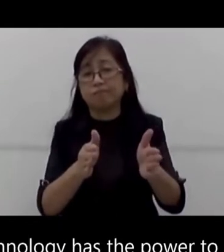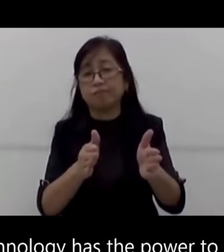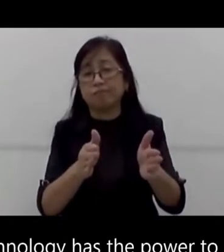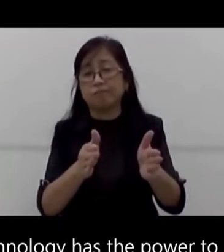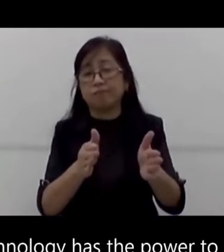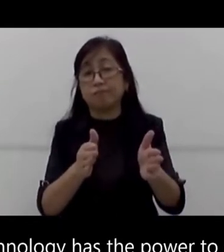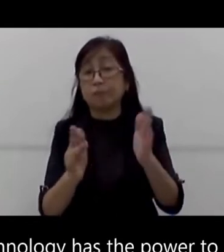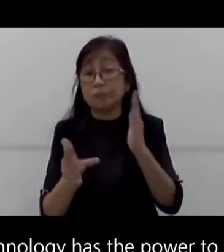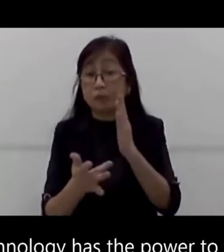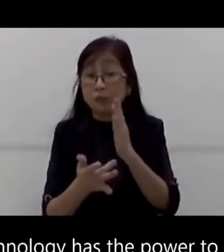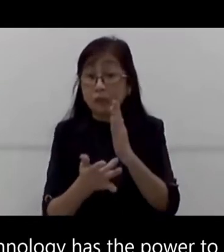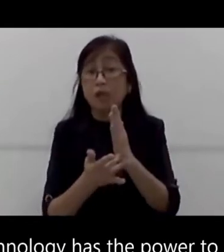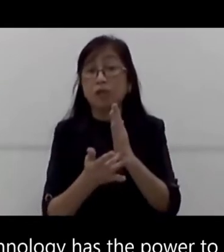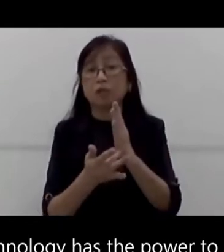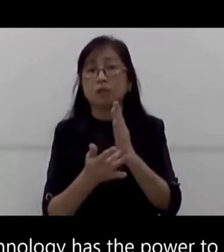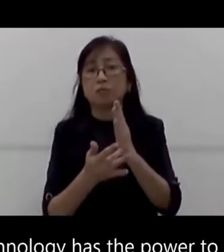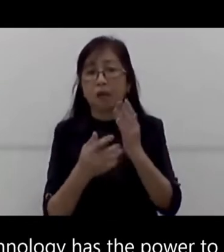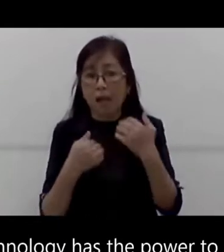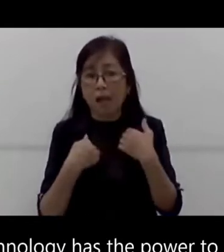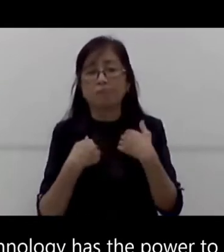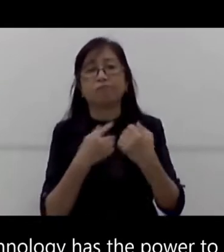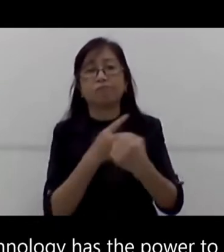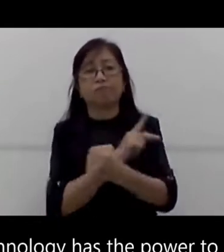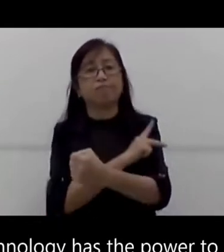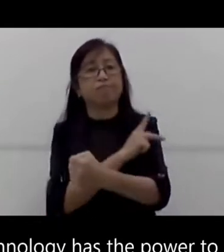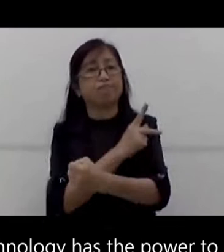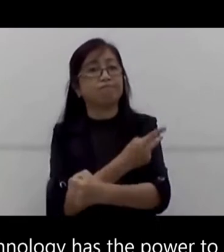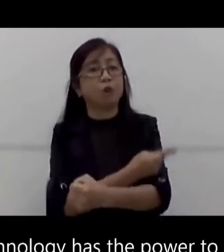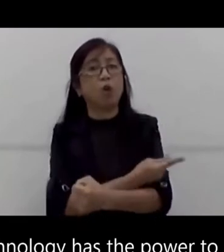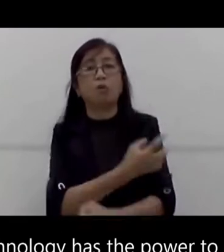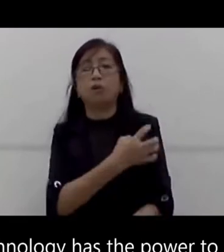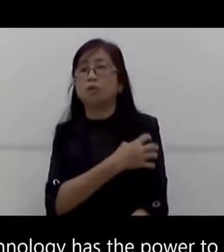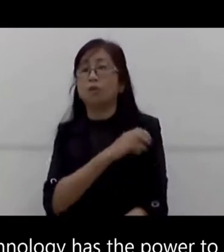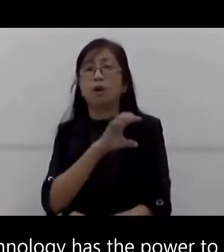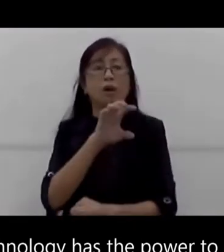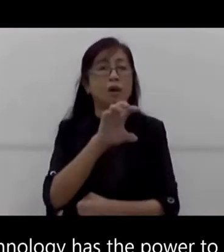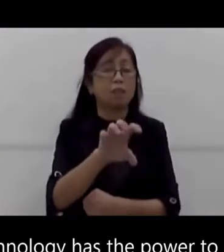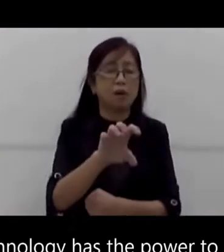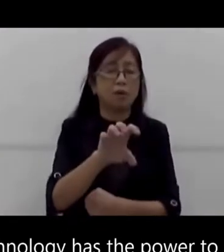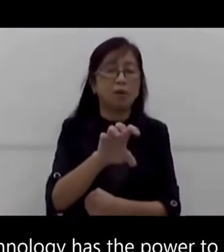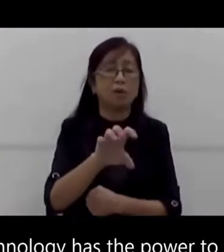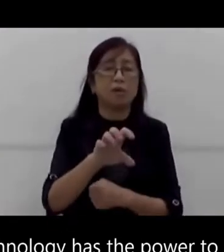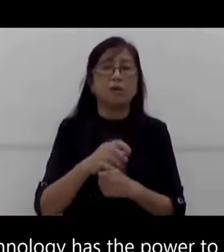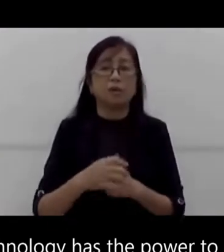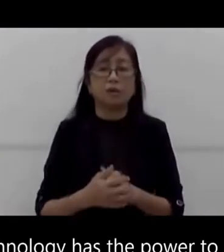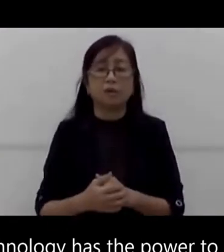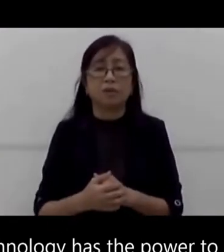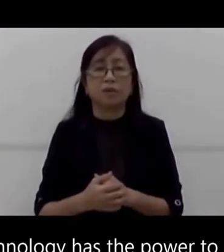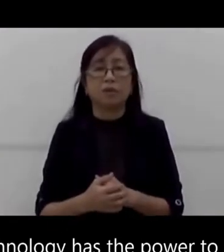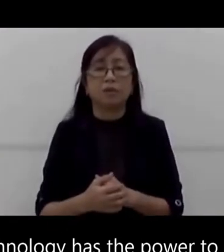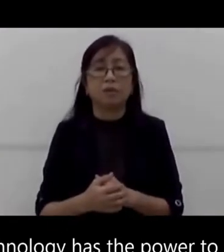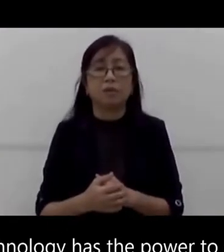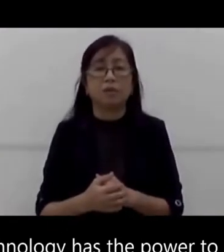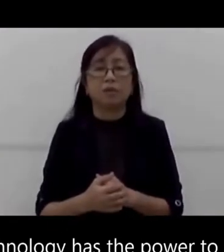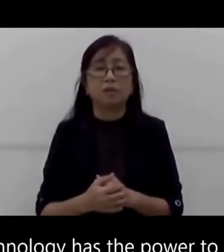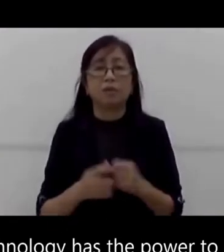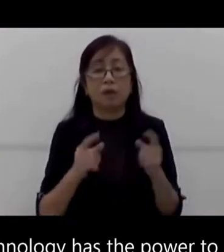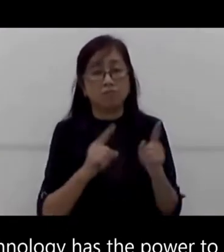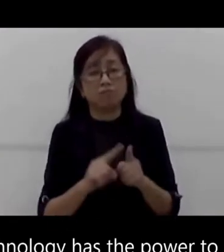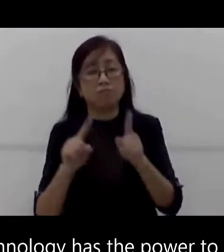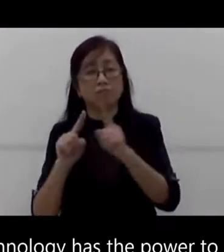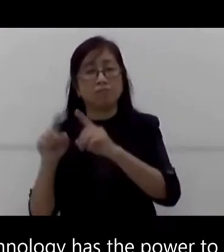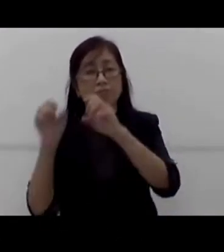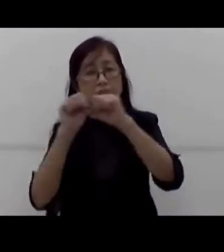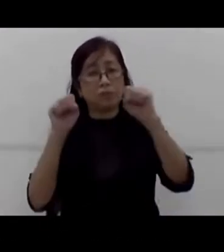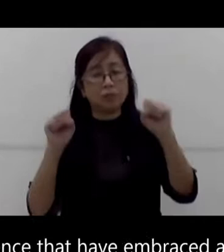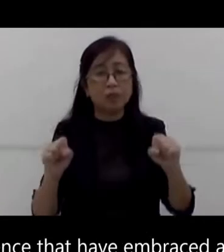has the power to empower, but that power to empower will remain hidden as long as it remains couched in the systems and structural violence that